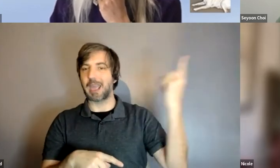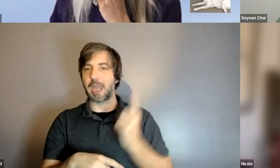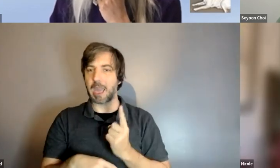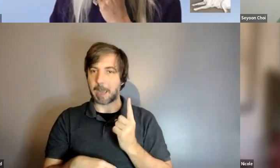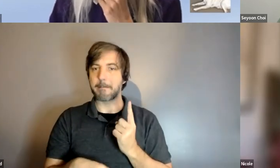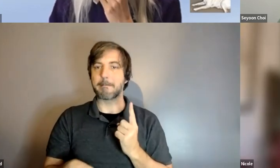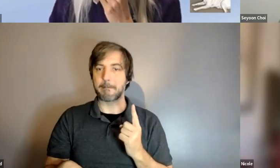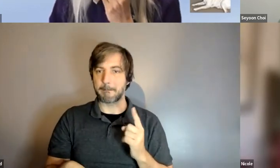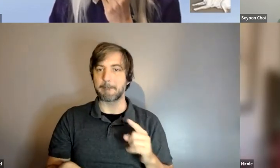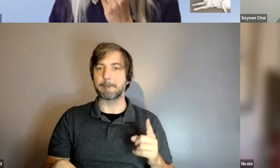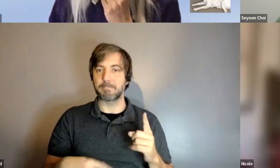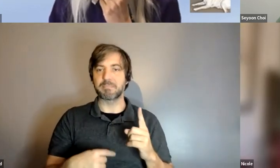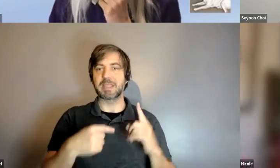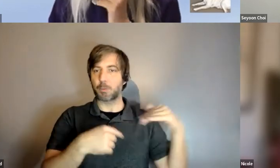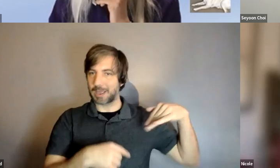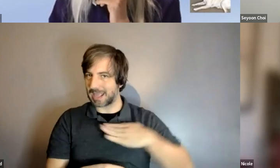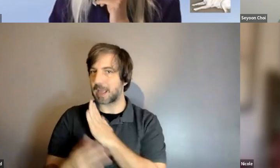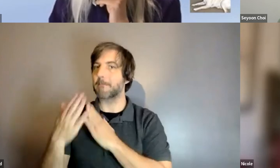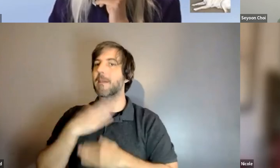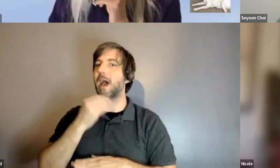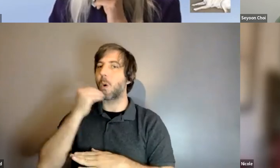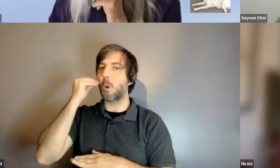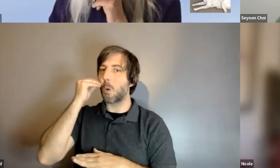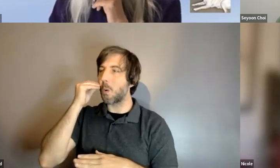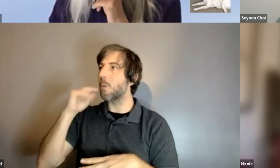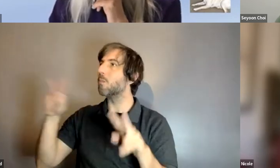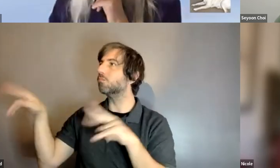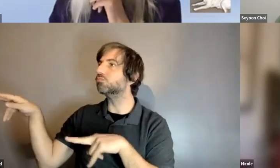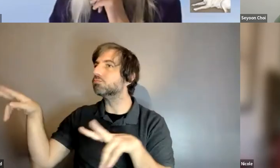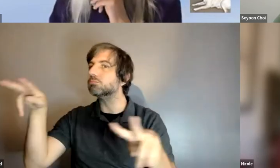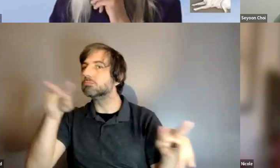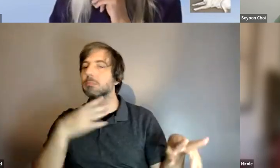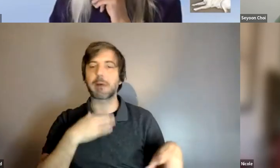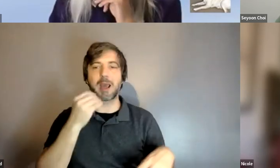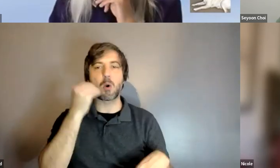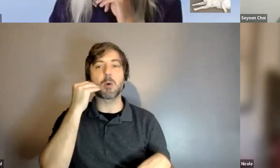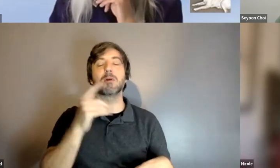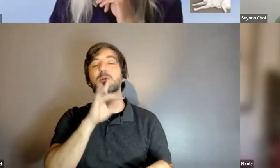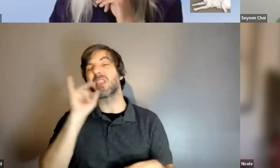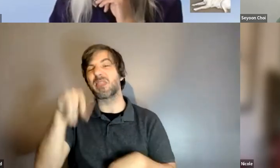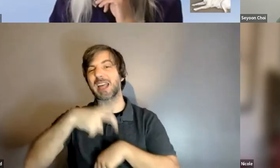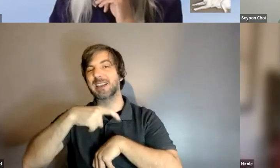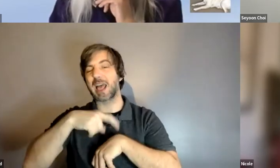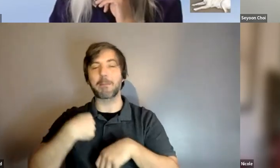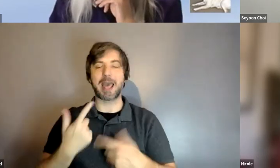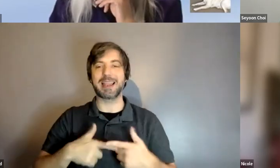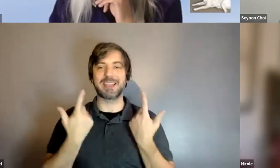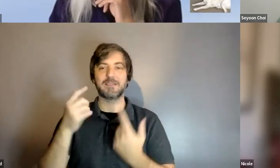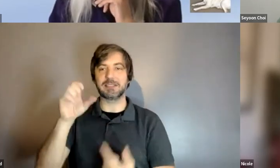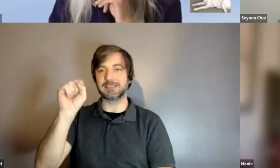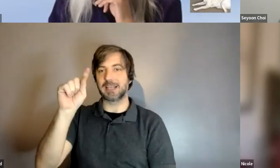um to look at kind of my home environments at the time i was with my parents in the suburb of st louis and the west um